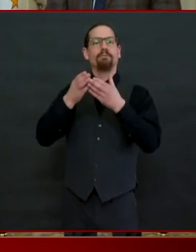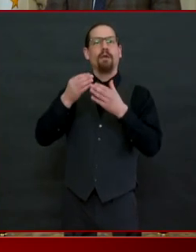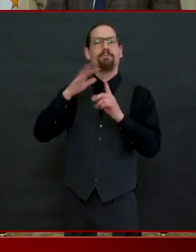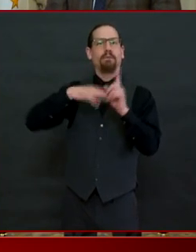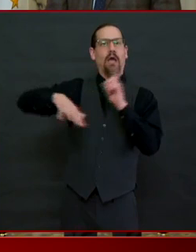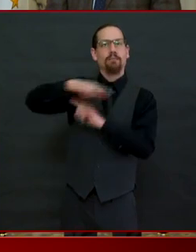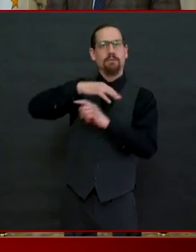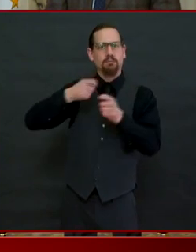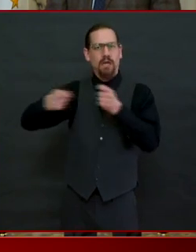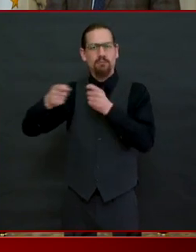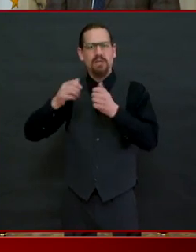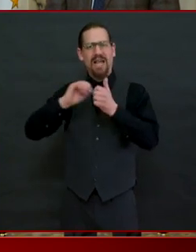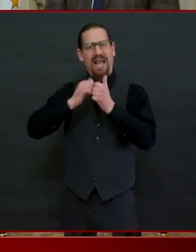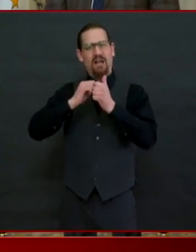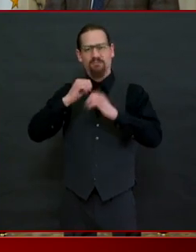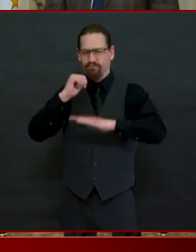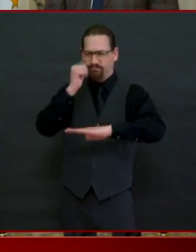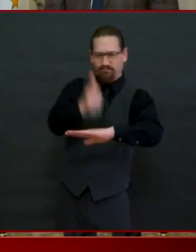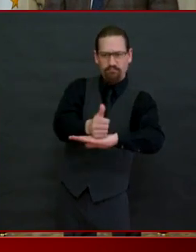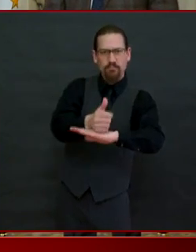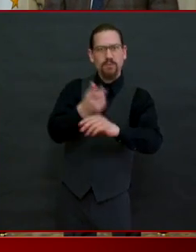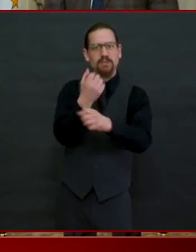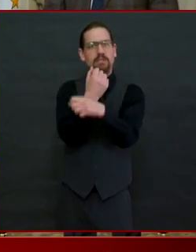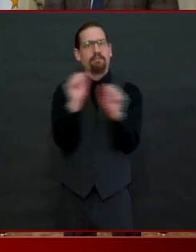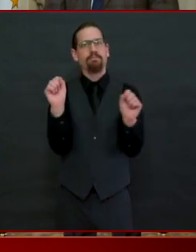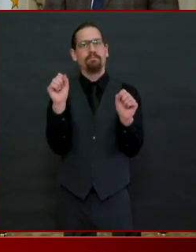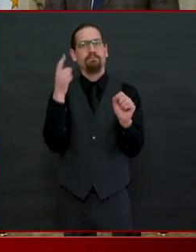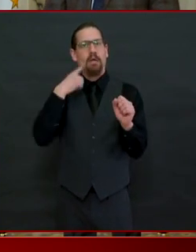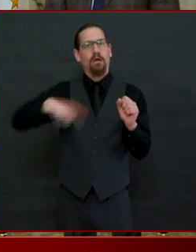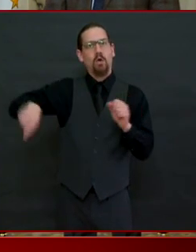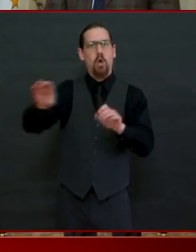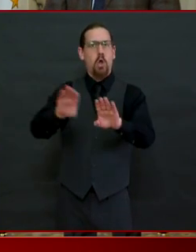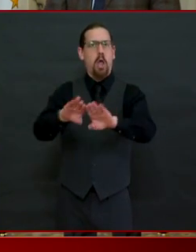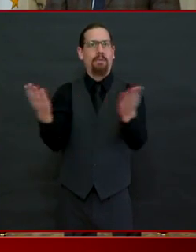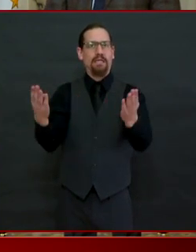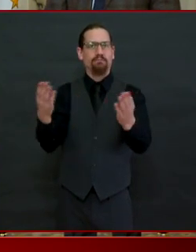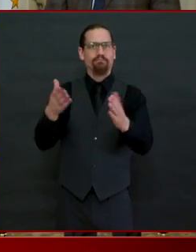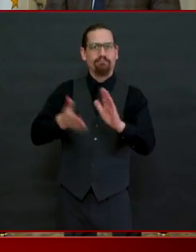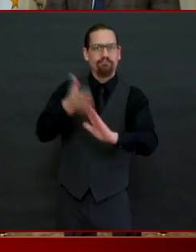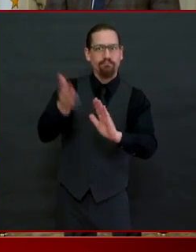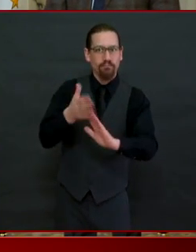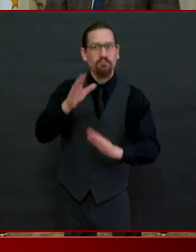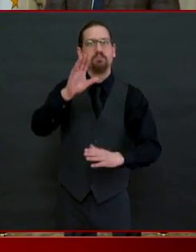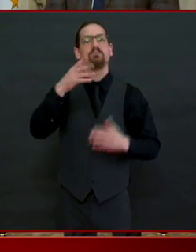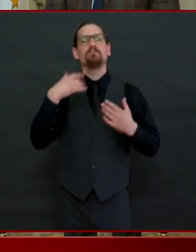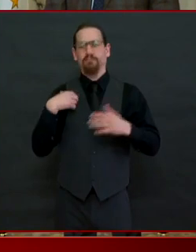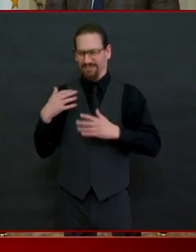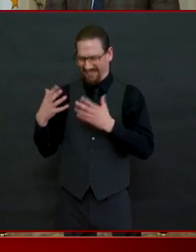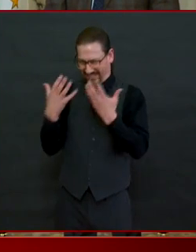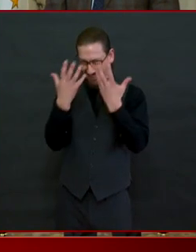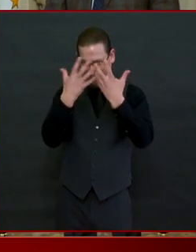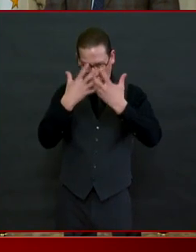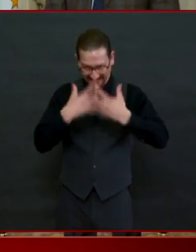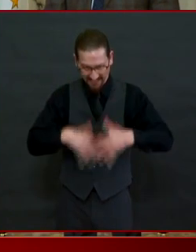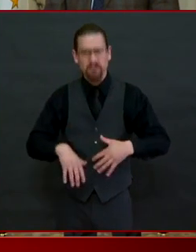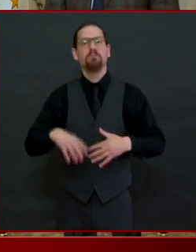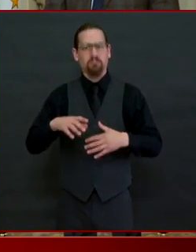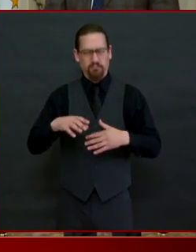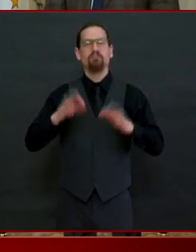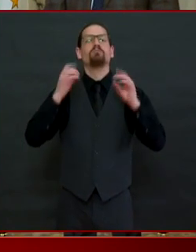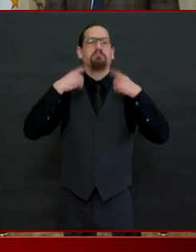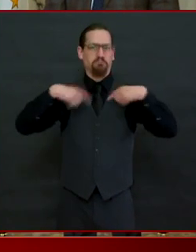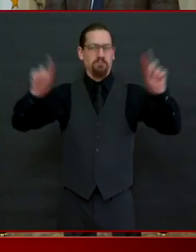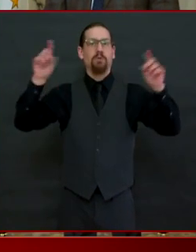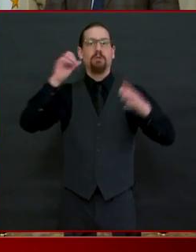by monday we'll be issuing guidelines that will enable garden centers in rhode island to open by